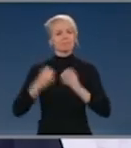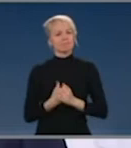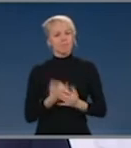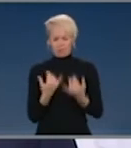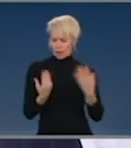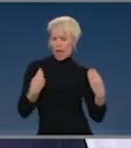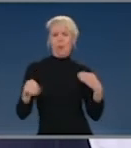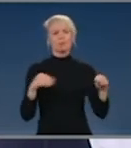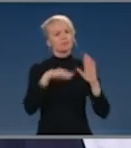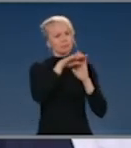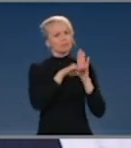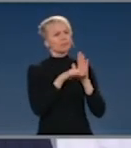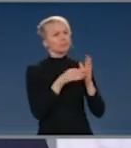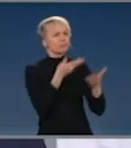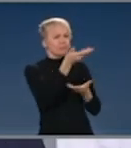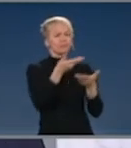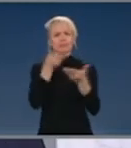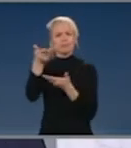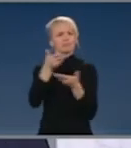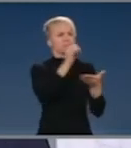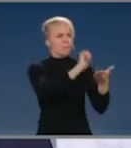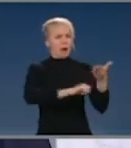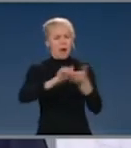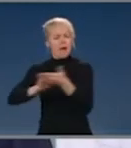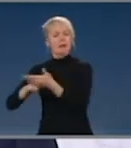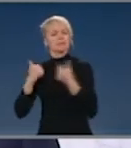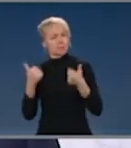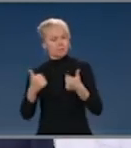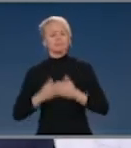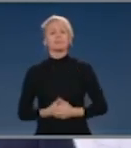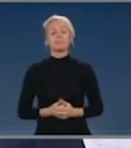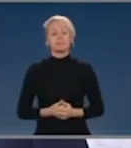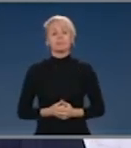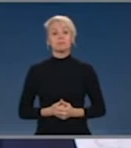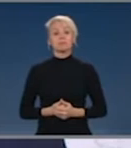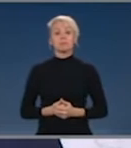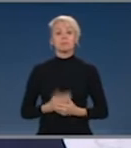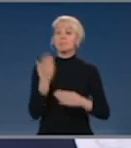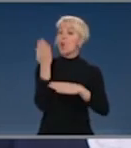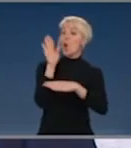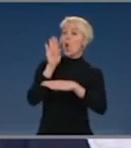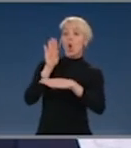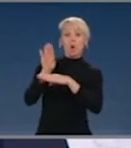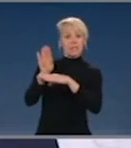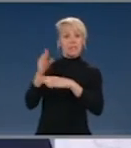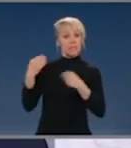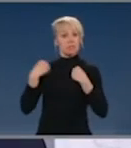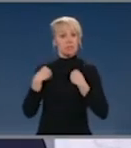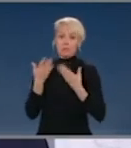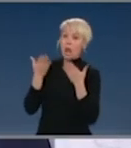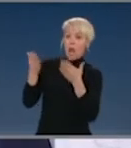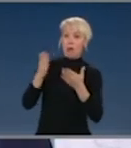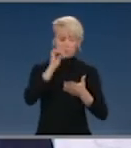in our part of the world. People can invest in Australia in the way that Australians cannot invest in our part of the world.